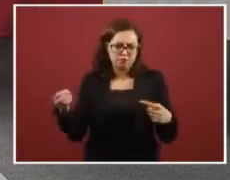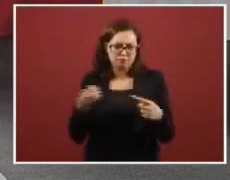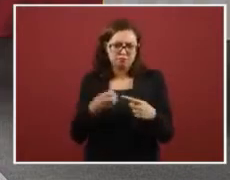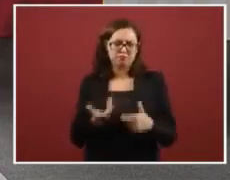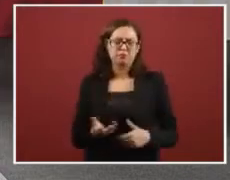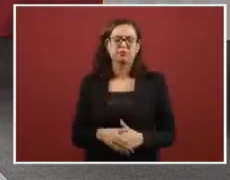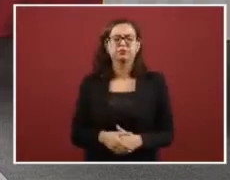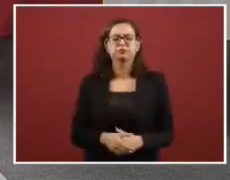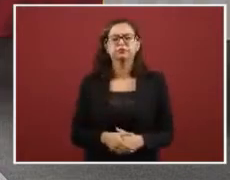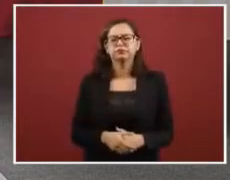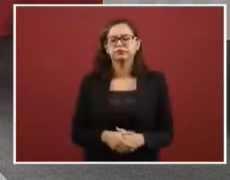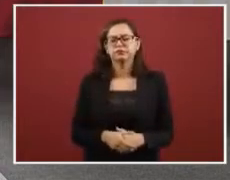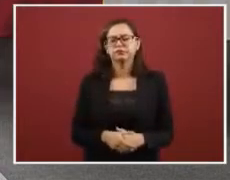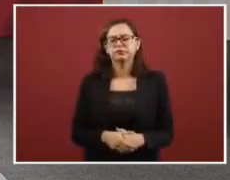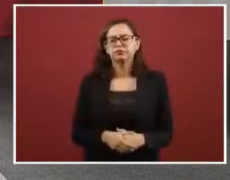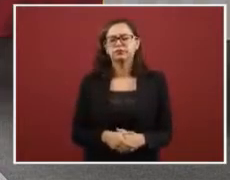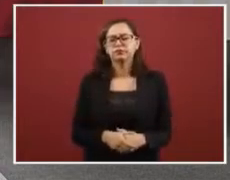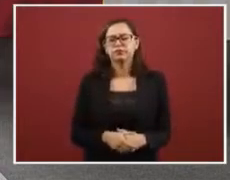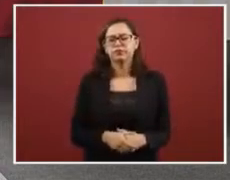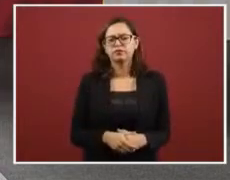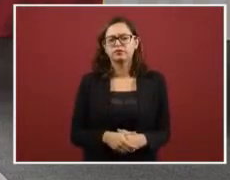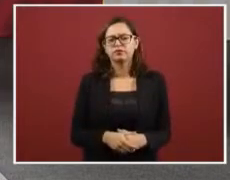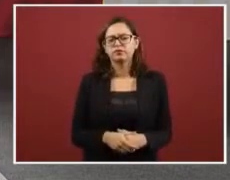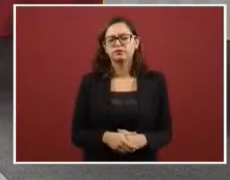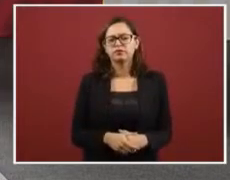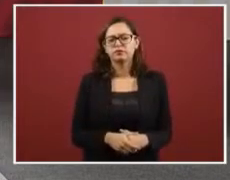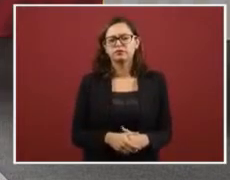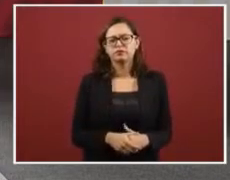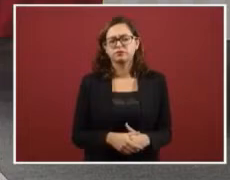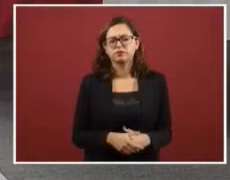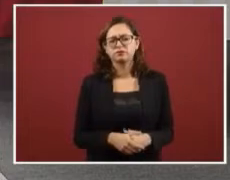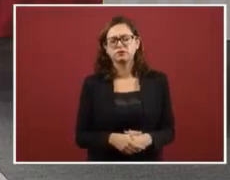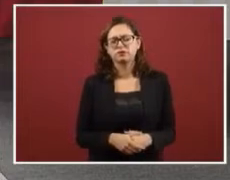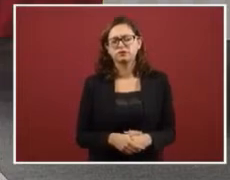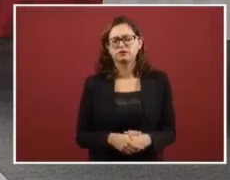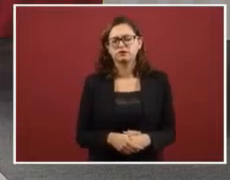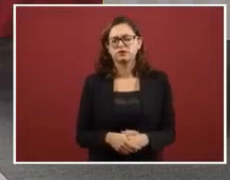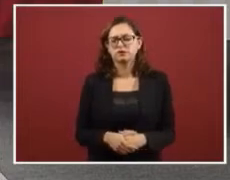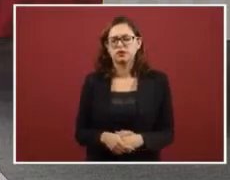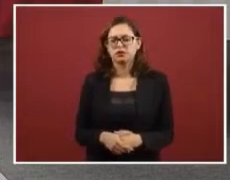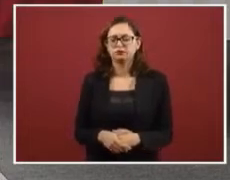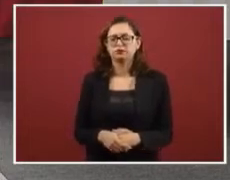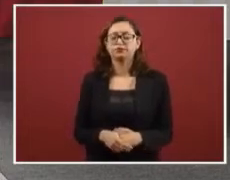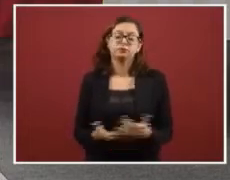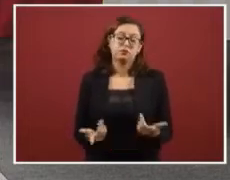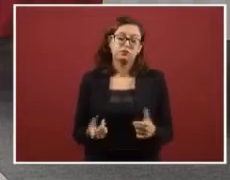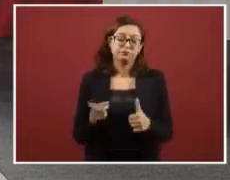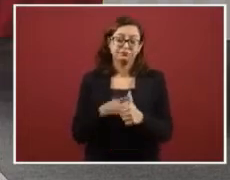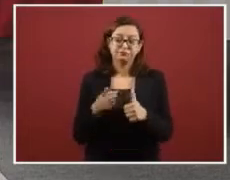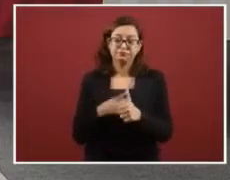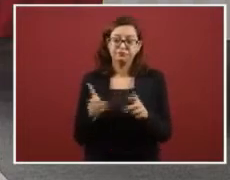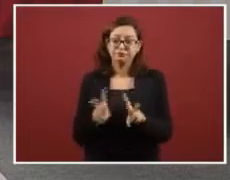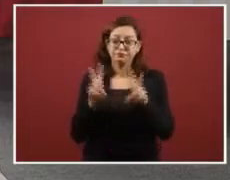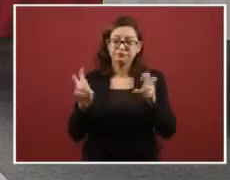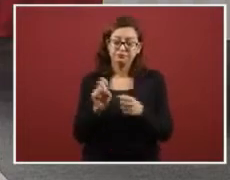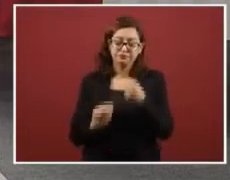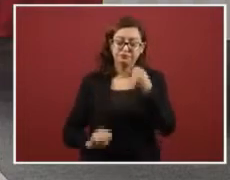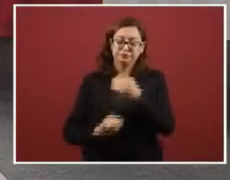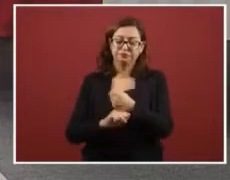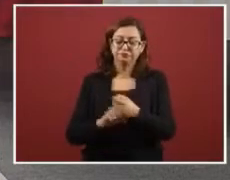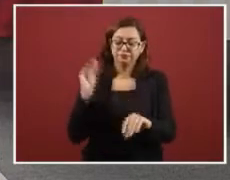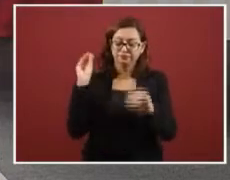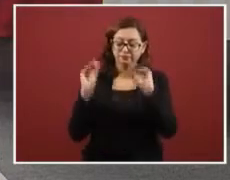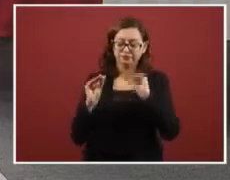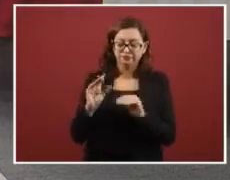matters so what were the principles for which they